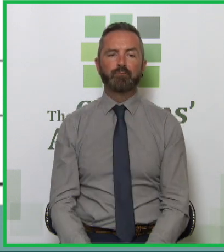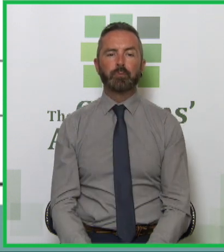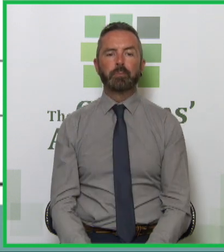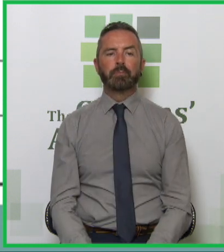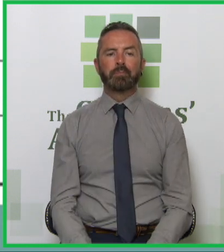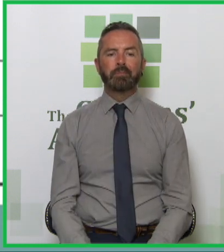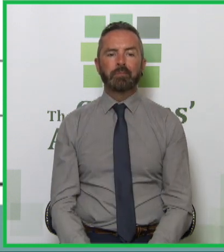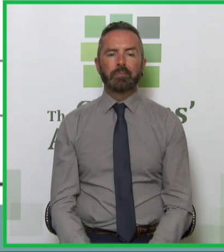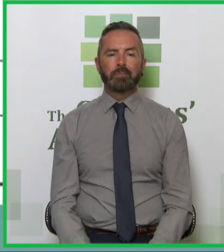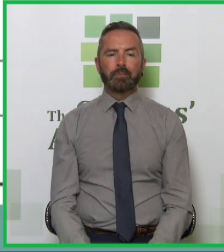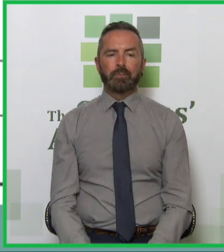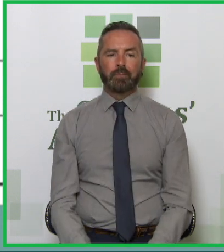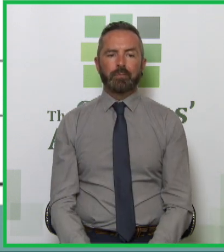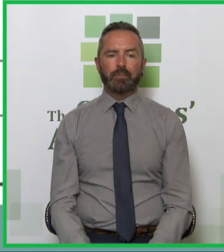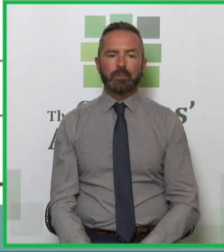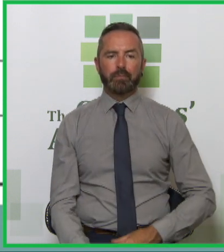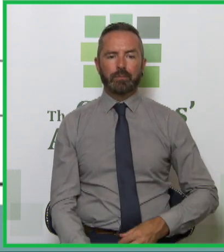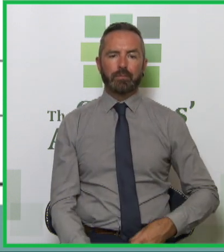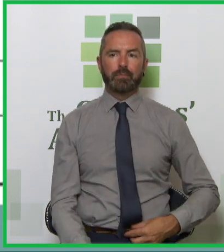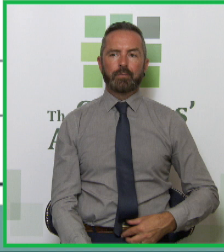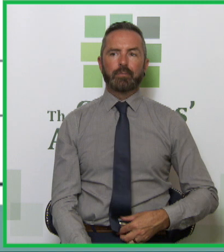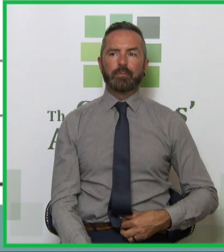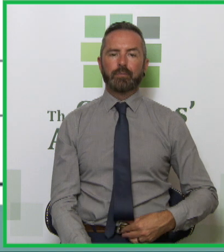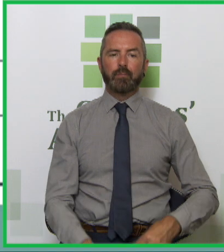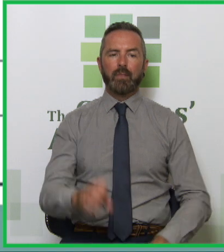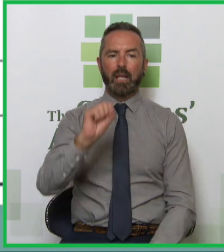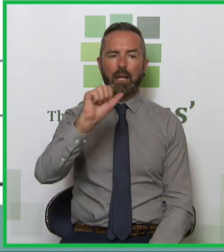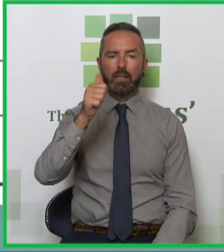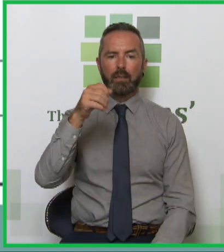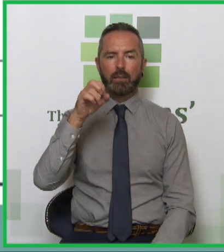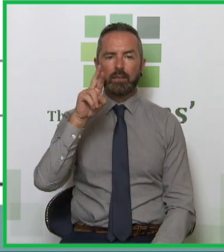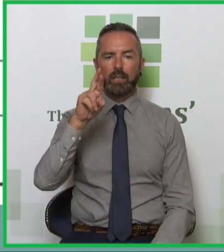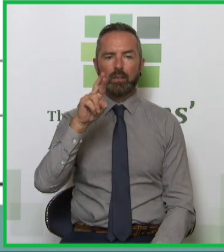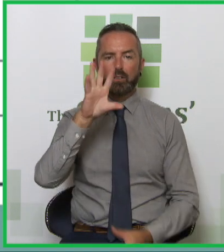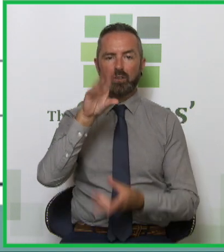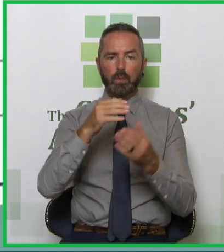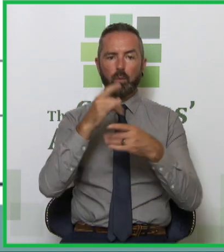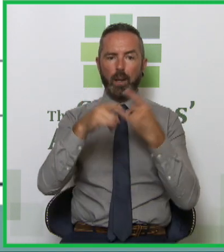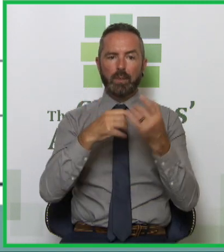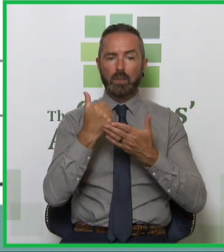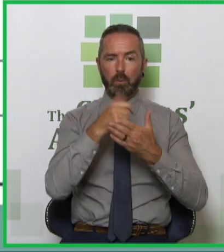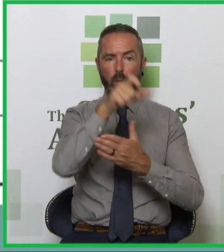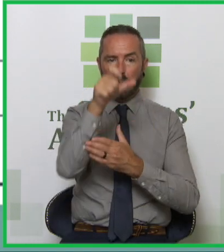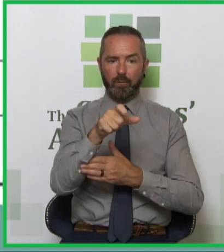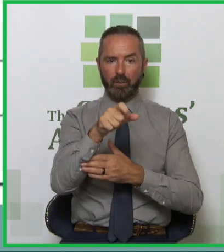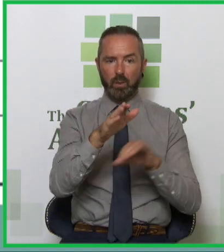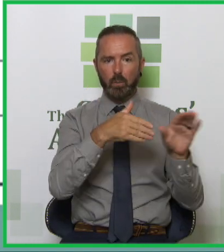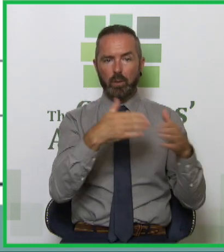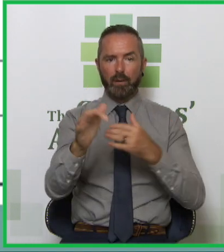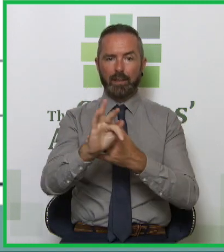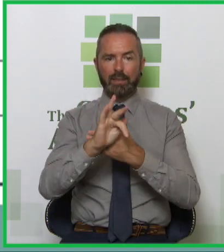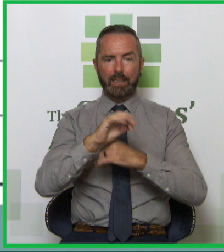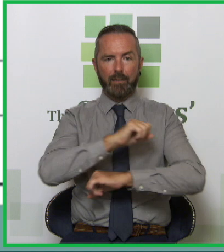So the SAR, really just to sum up what happens when someone comes in, you're supporting the person, you're providing a safe space to